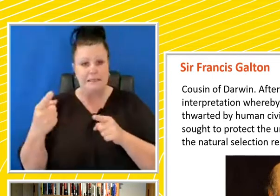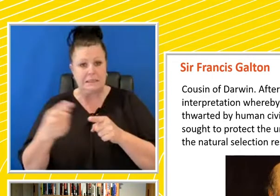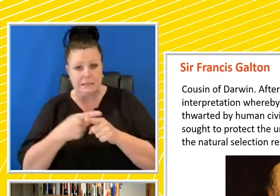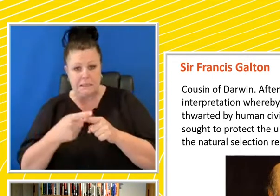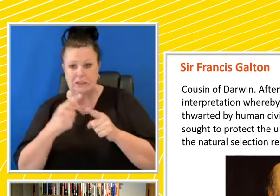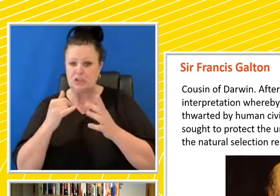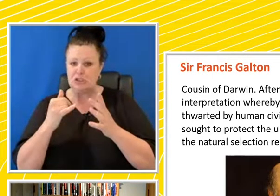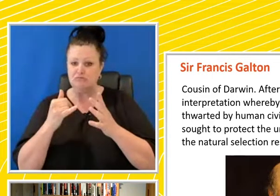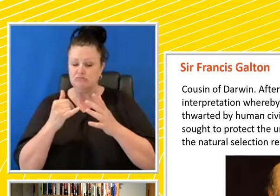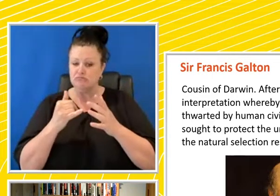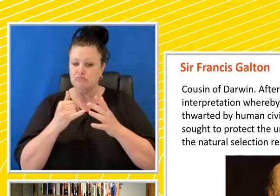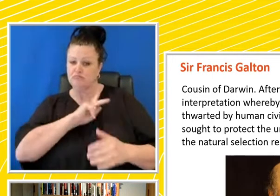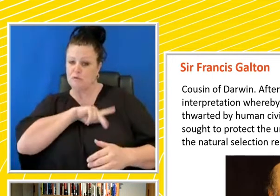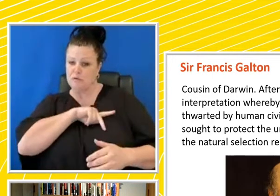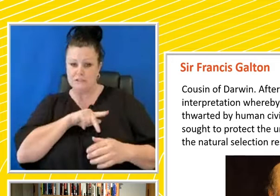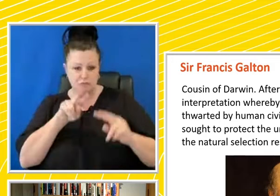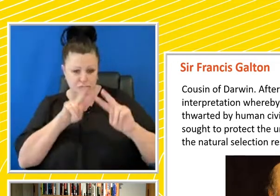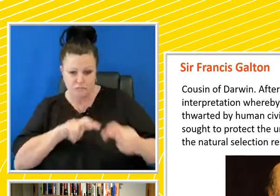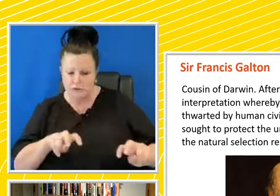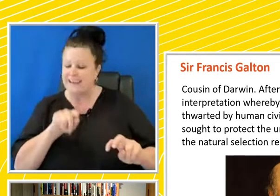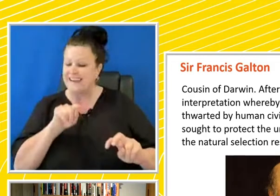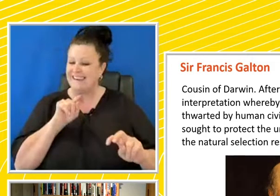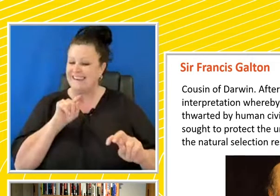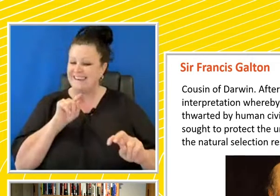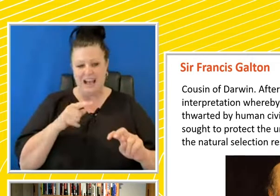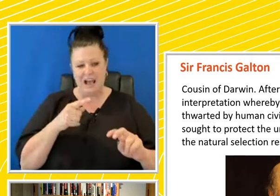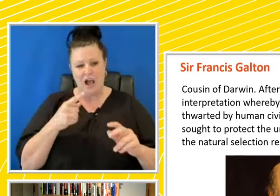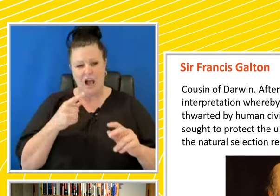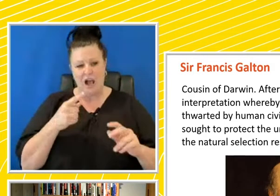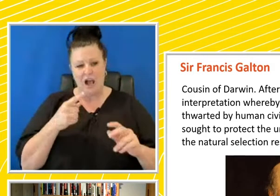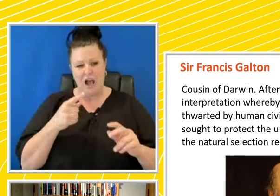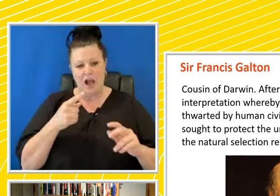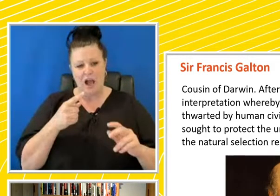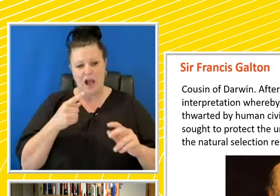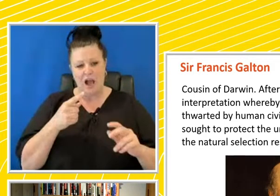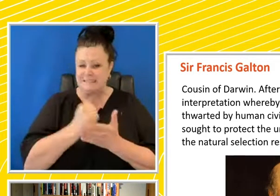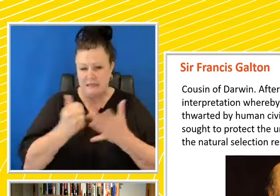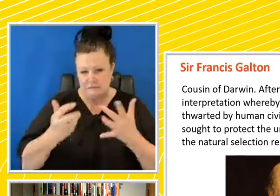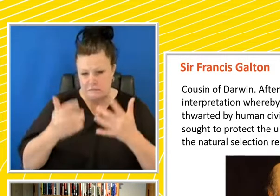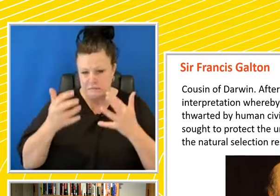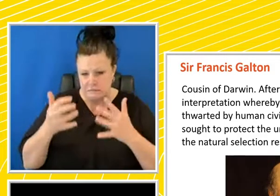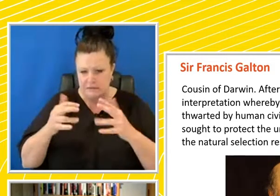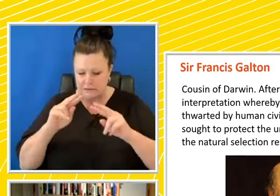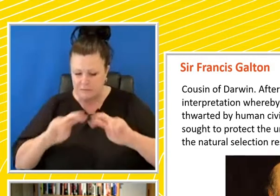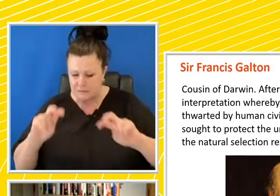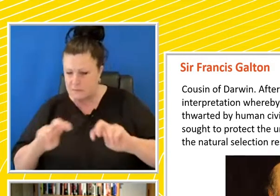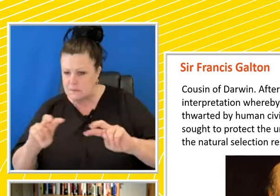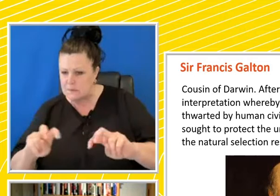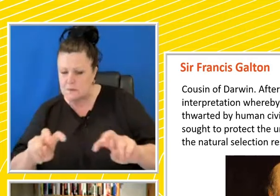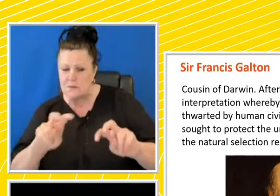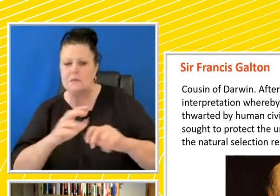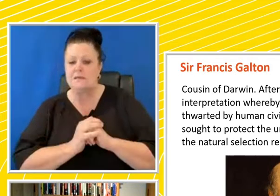He actually developed our regression to the mean and a lot of statistical concepts that are still in use today.